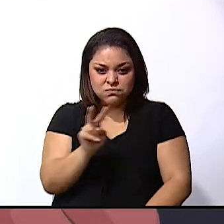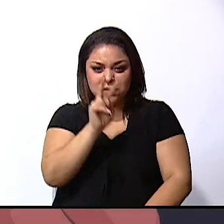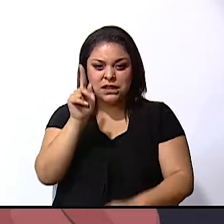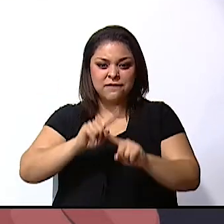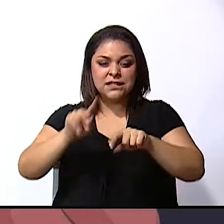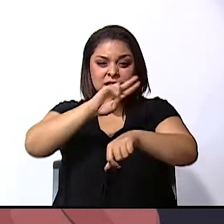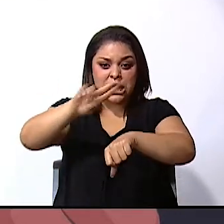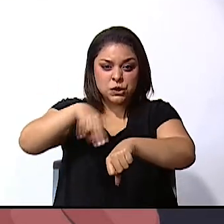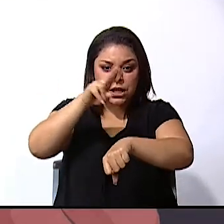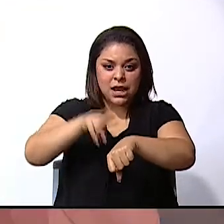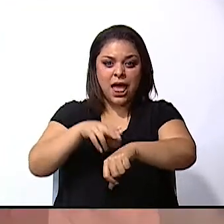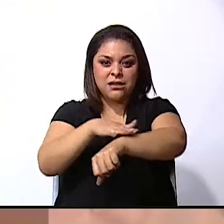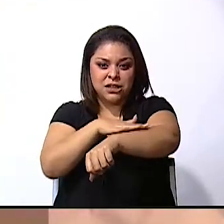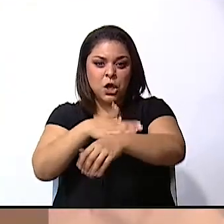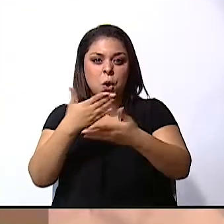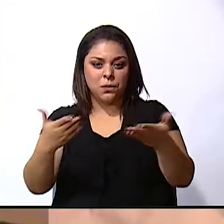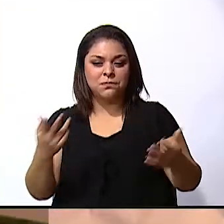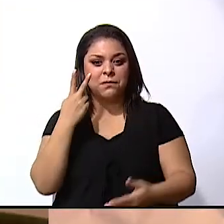okay here we go